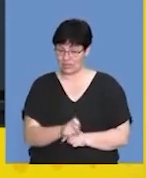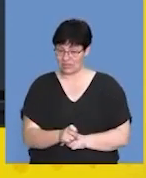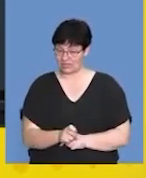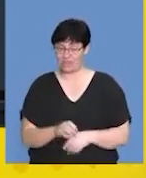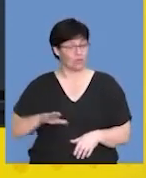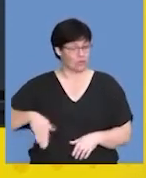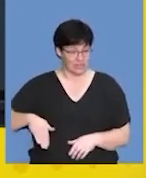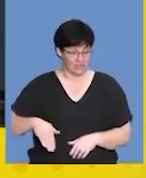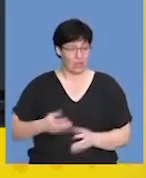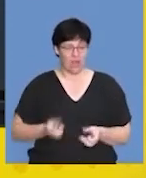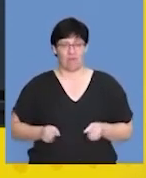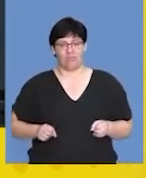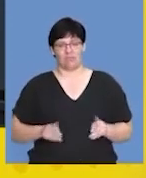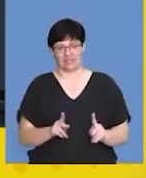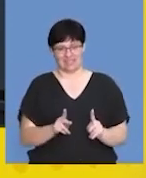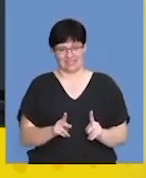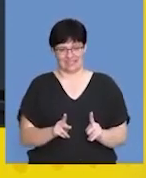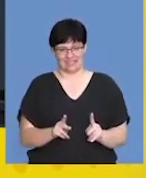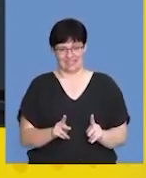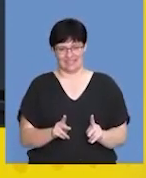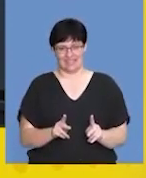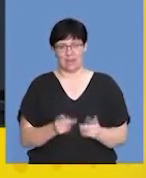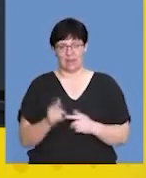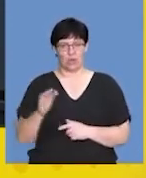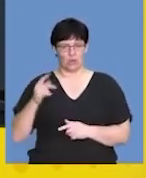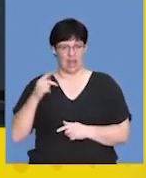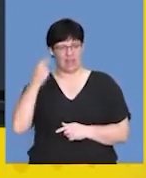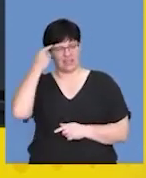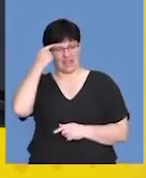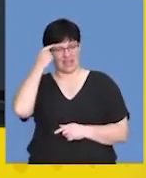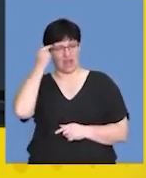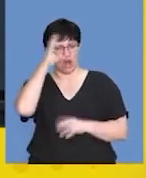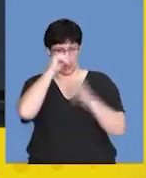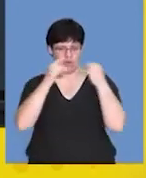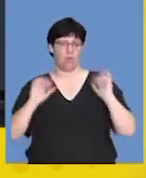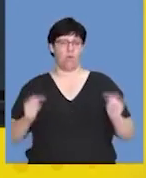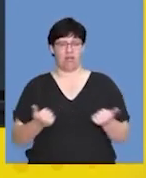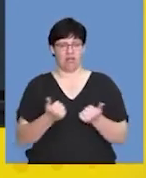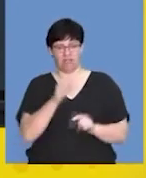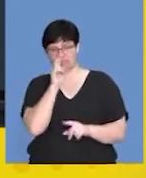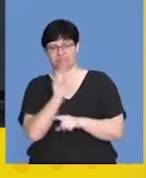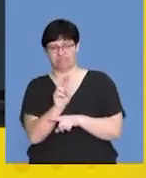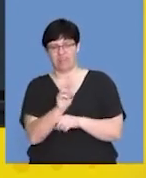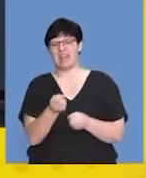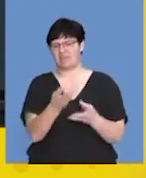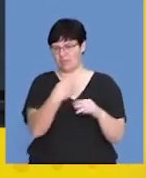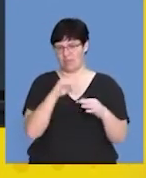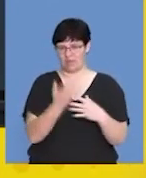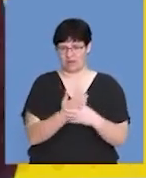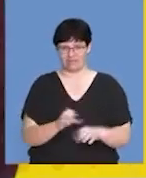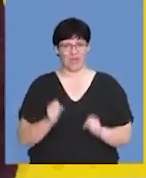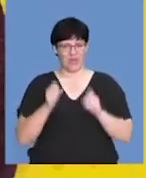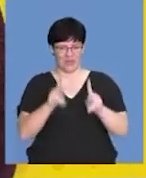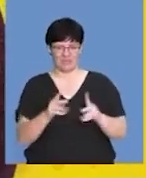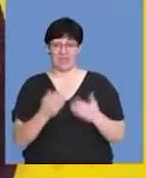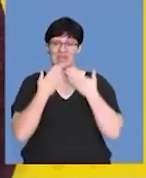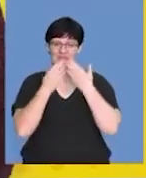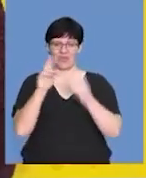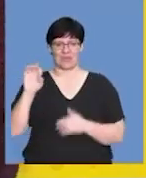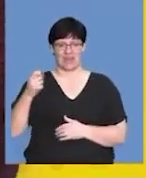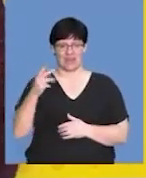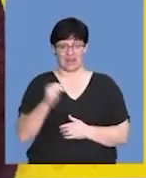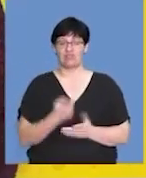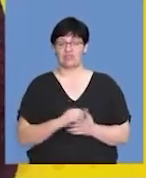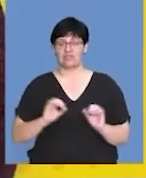And if you haven't, we're going to give you a chance to do that. But, Looney, I think our learners have been very well tuned in. Give them a break. All right. Thank you, Eugen.